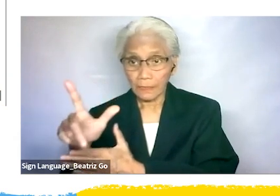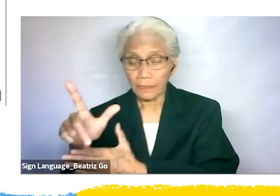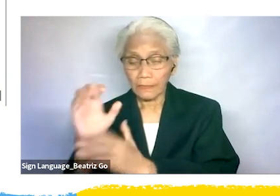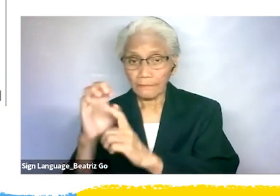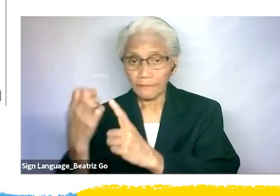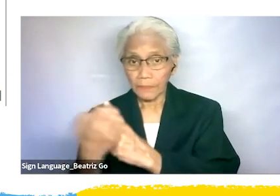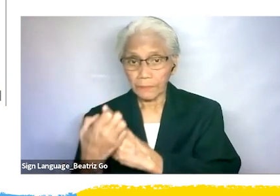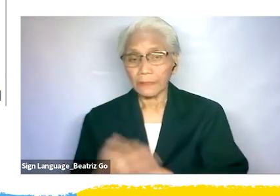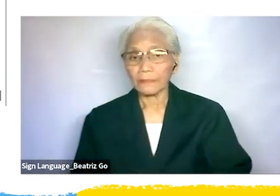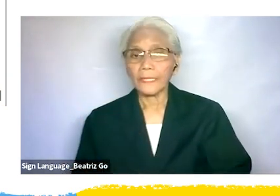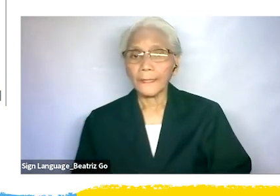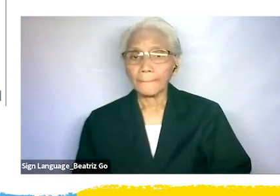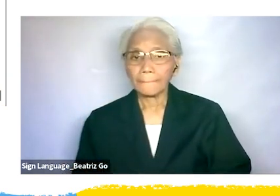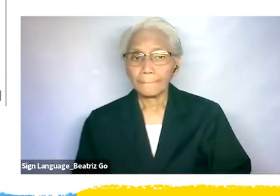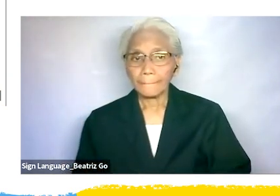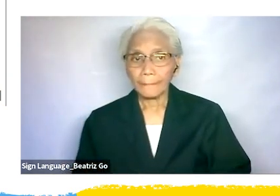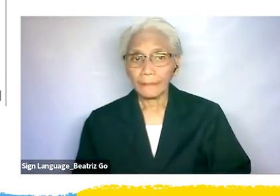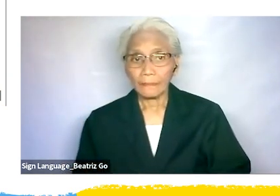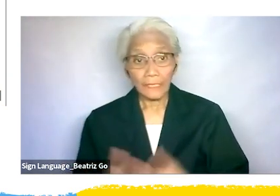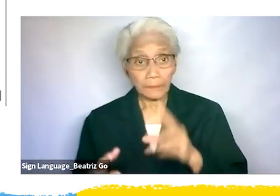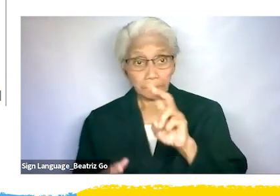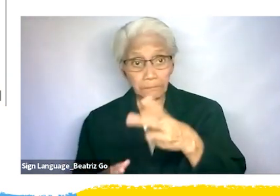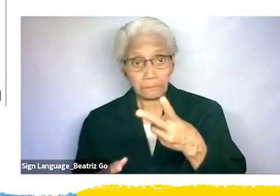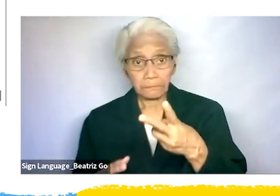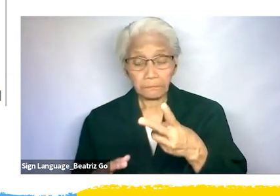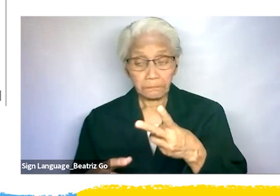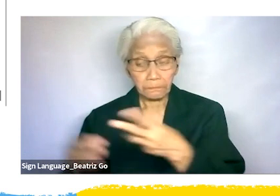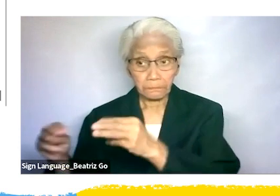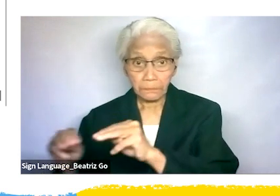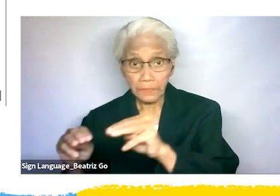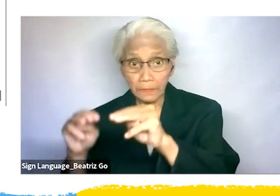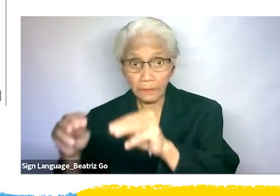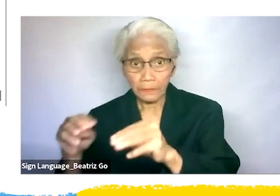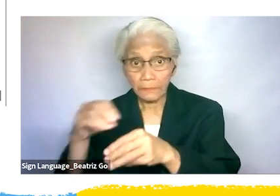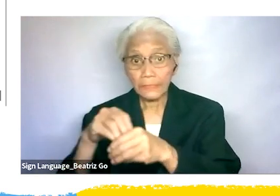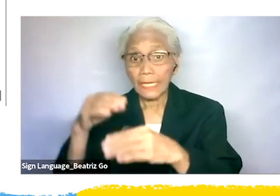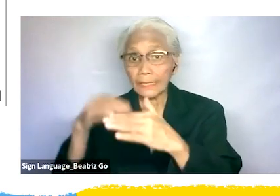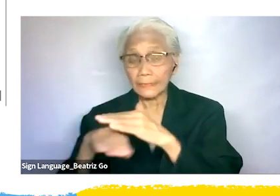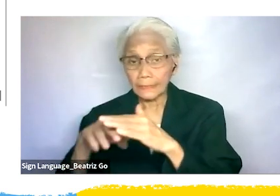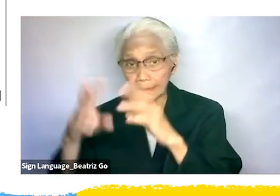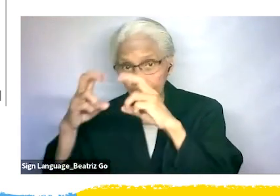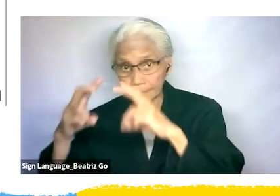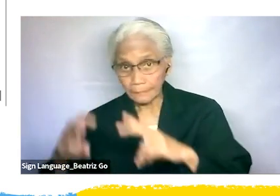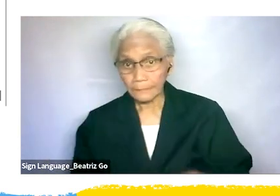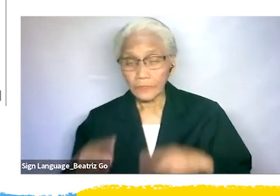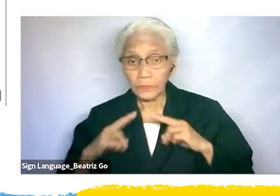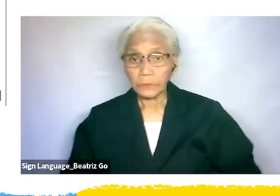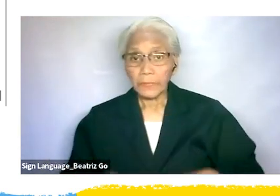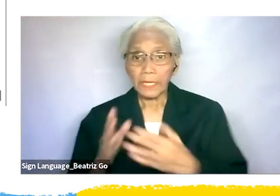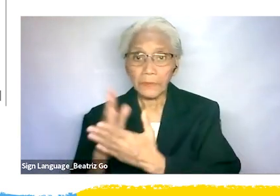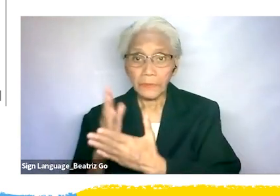Number two, monitoring and accessing human rights situation in Thailand. The NHRCT